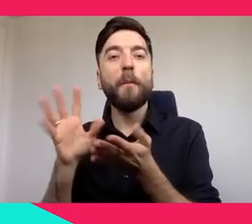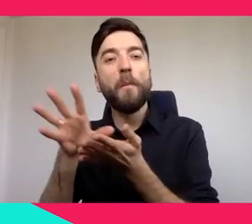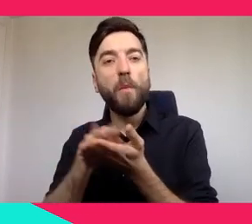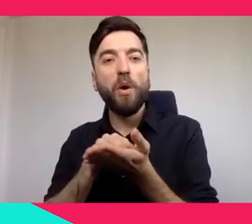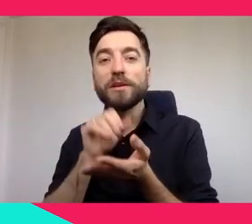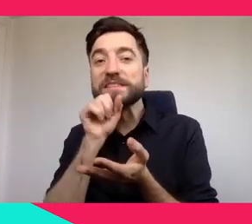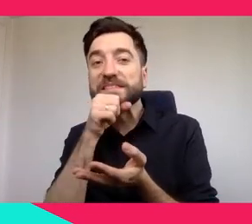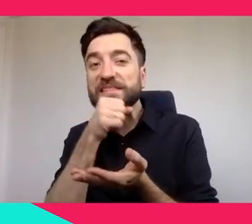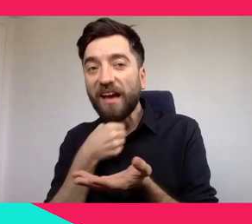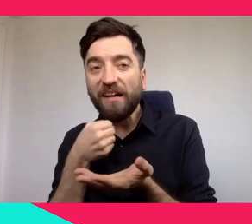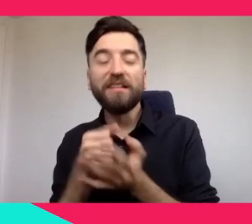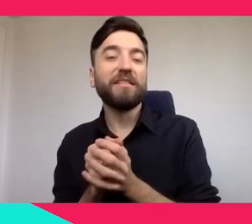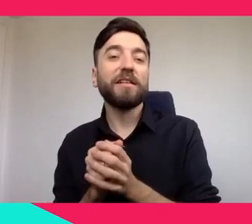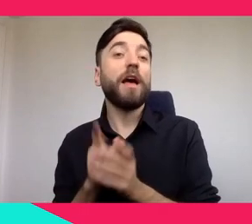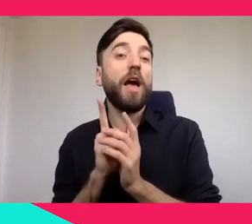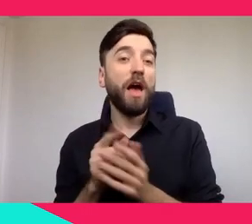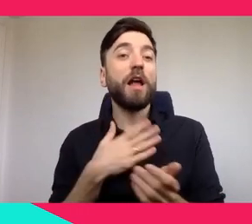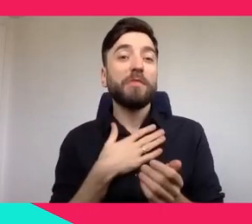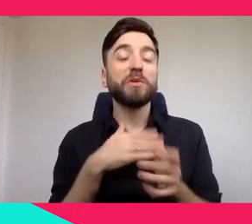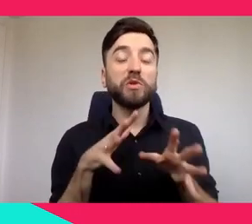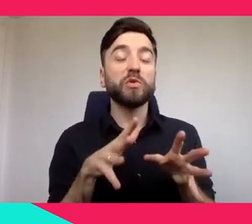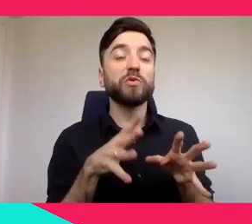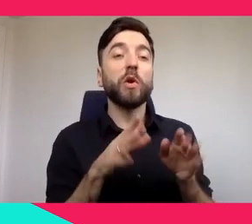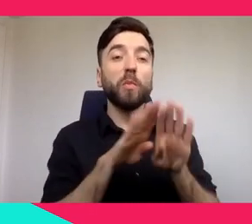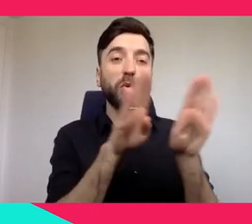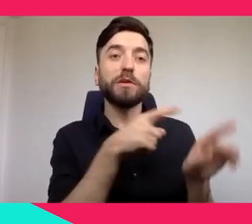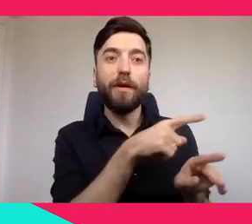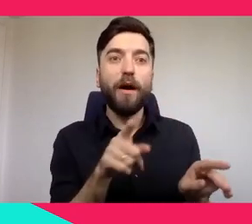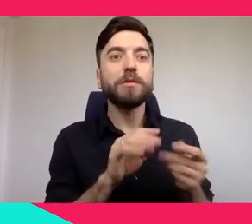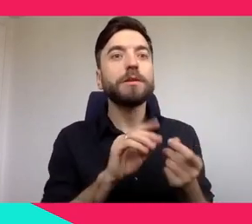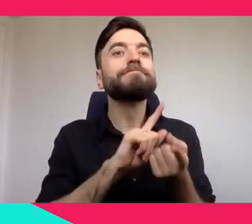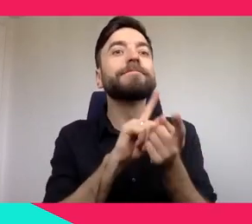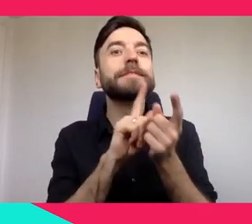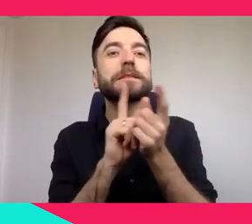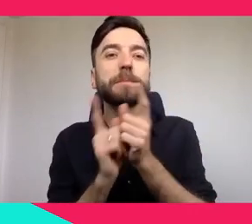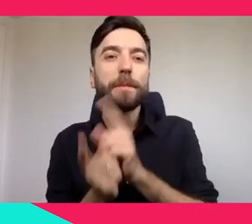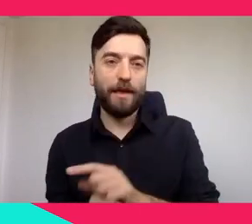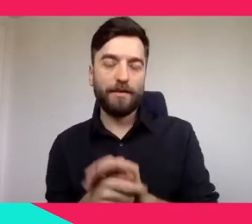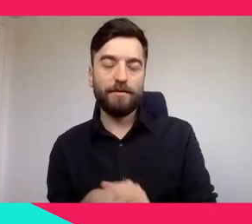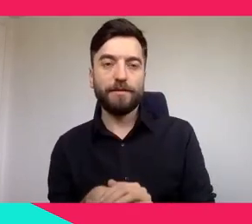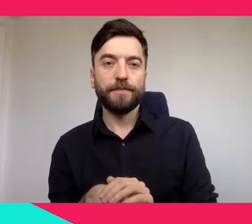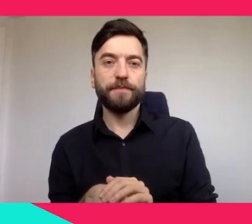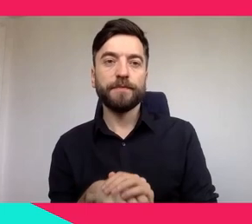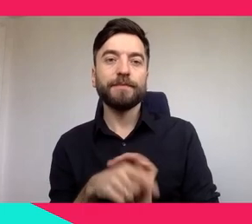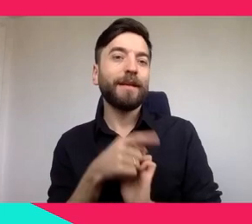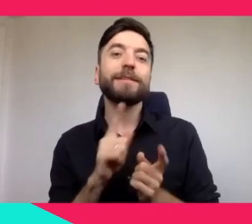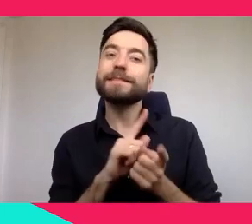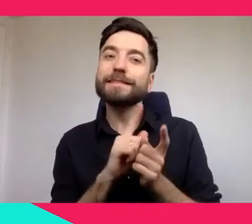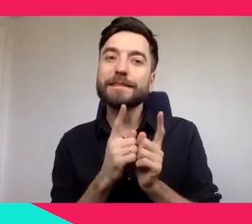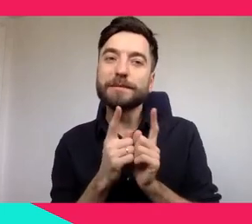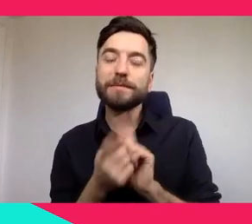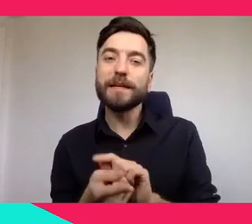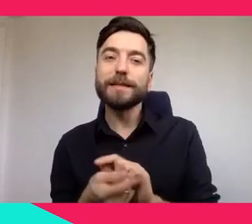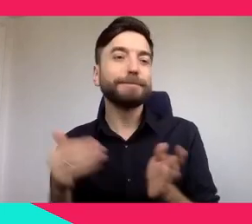But changing is an investment and it's also linked to revenue. So, what the